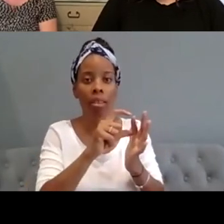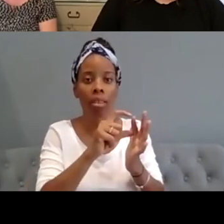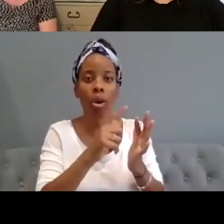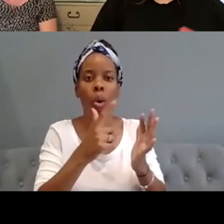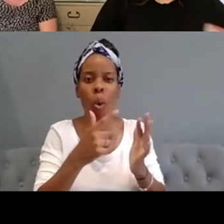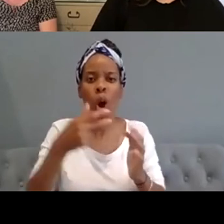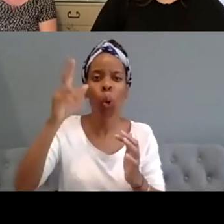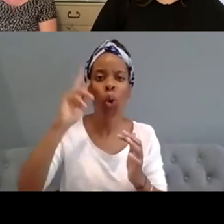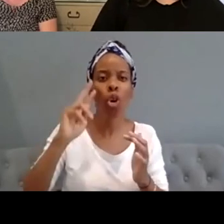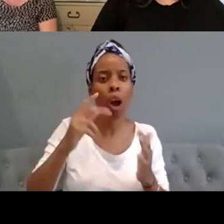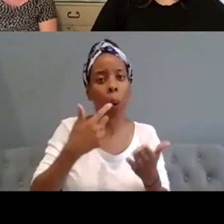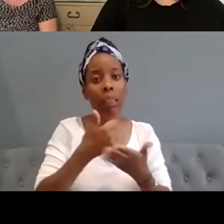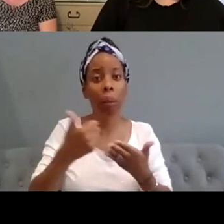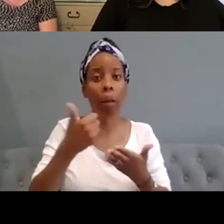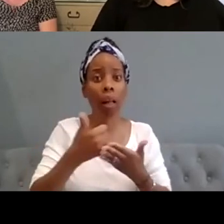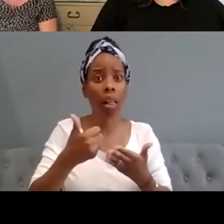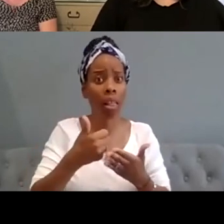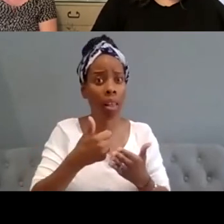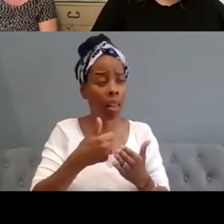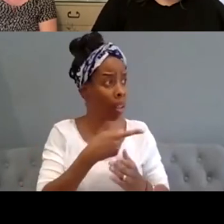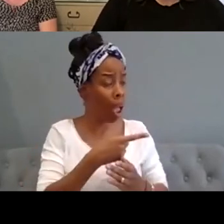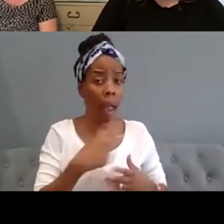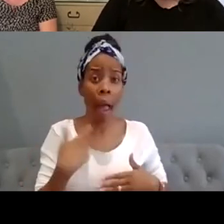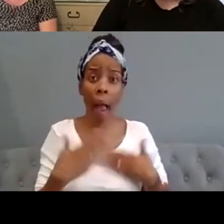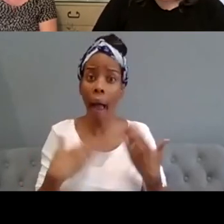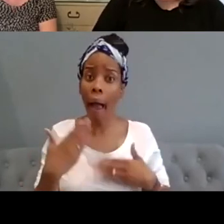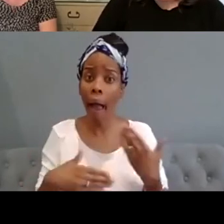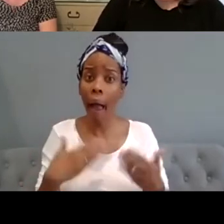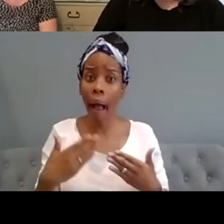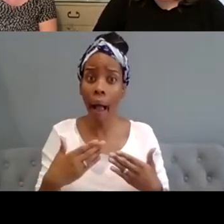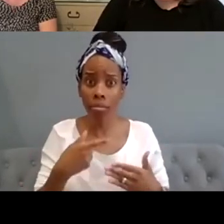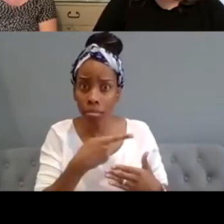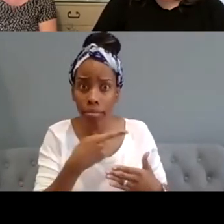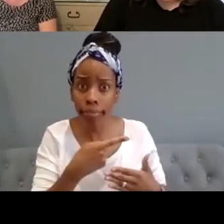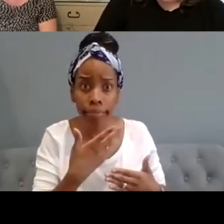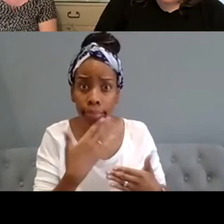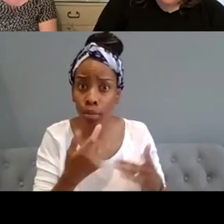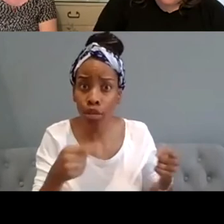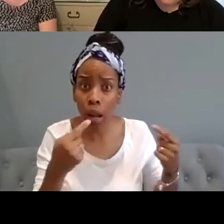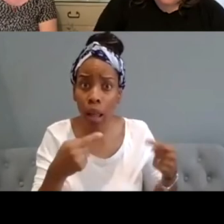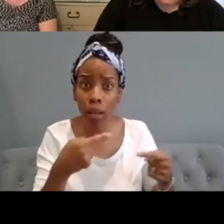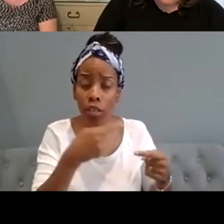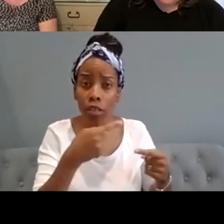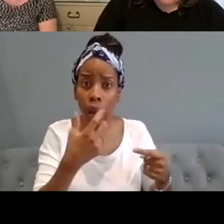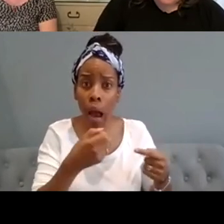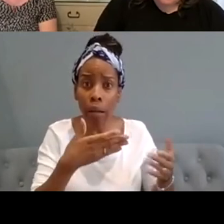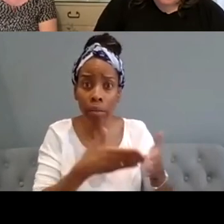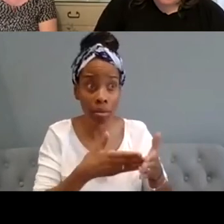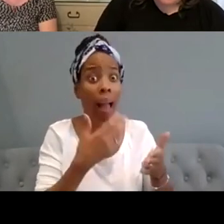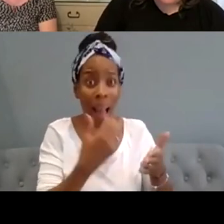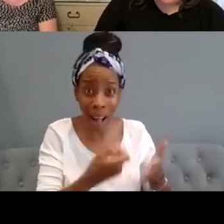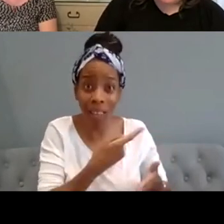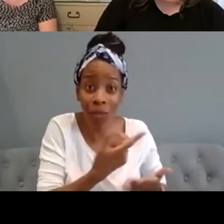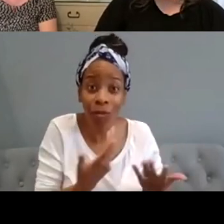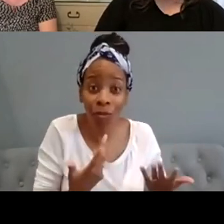not have their own complexities and and do not have you know real challenges sometimes and i think it's really